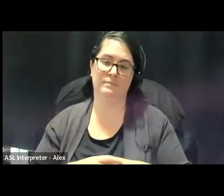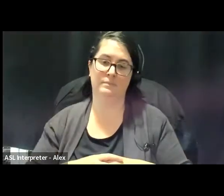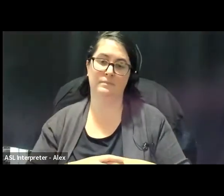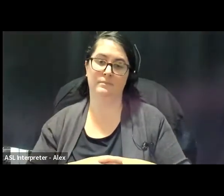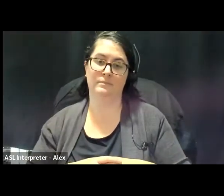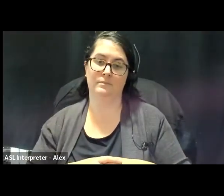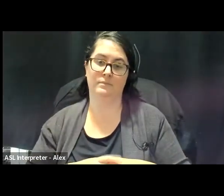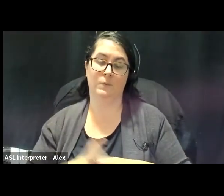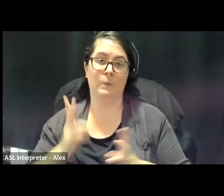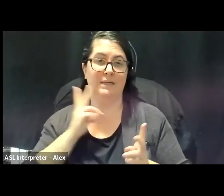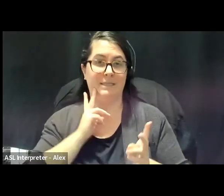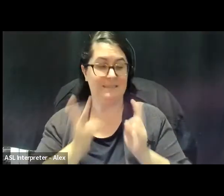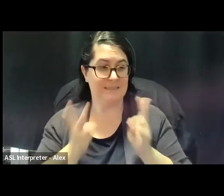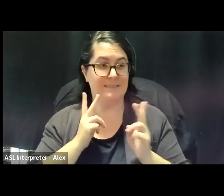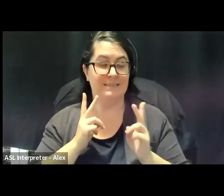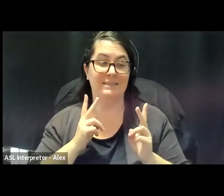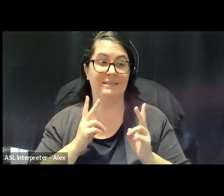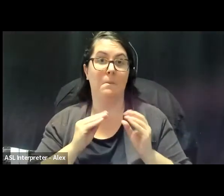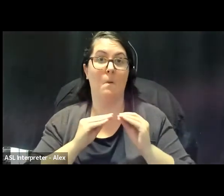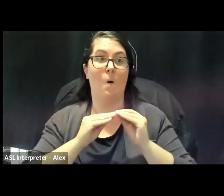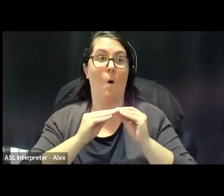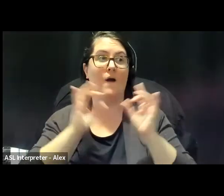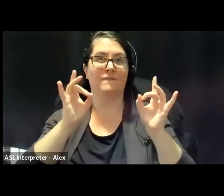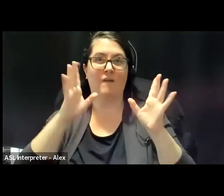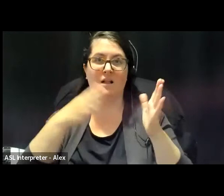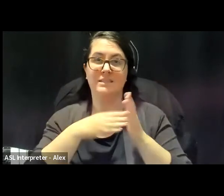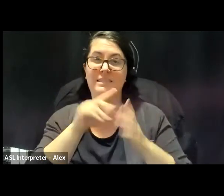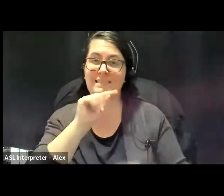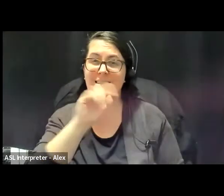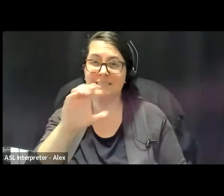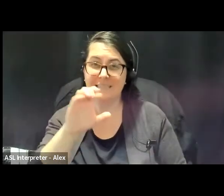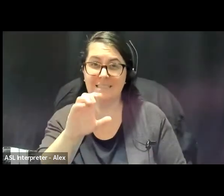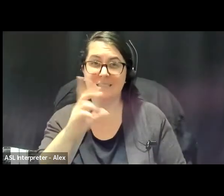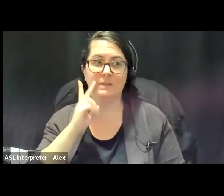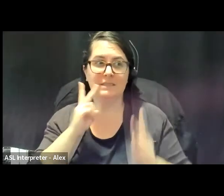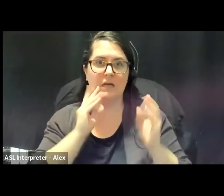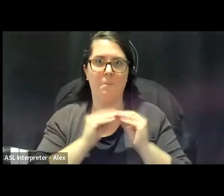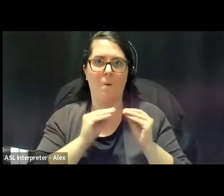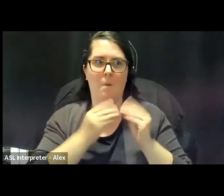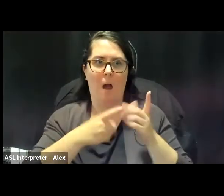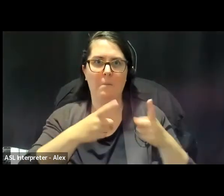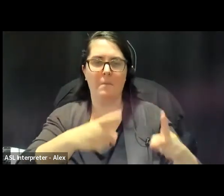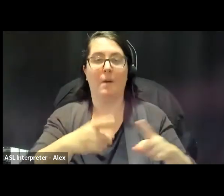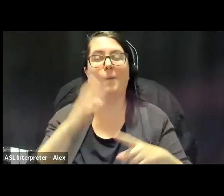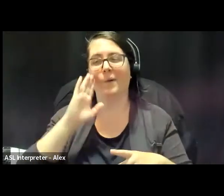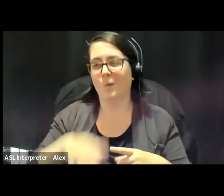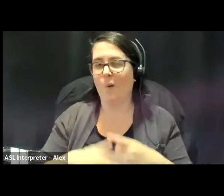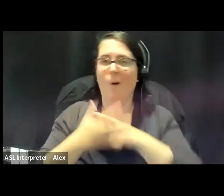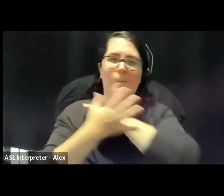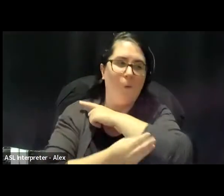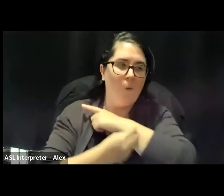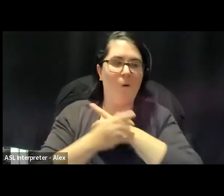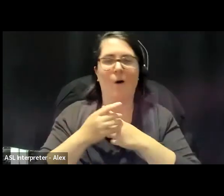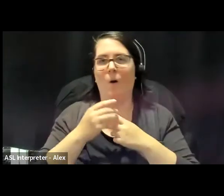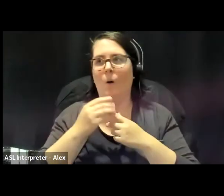We can see that the rise in violence incidents on the TTC, even though we know that people who are poor, people without housing, who are most impacted by